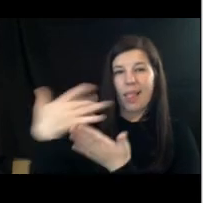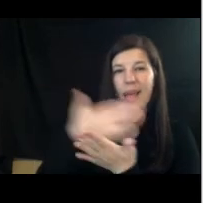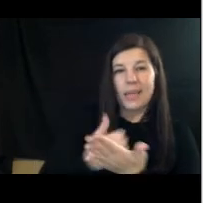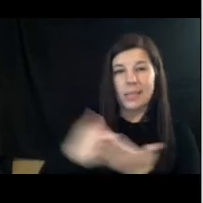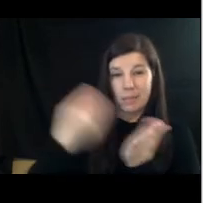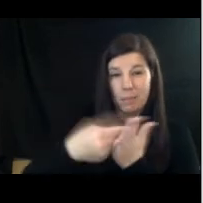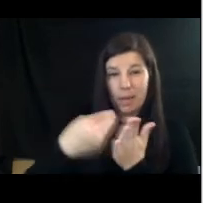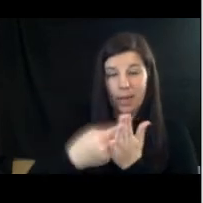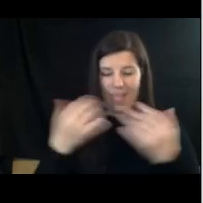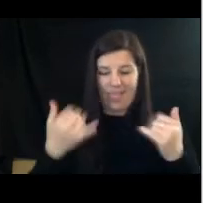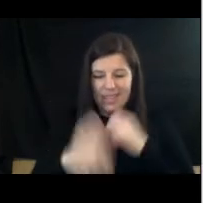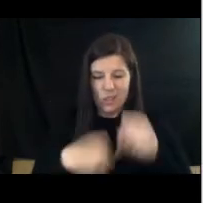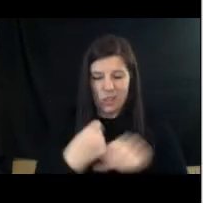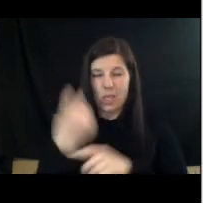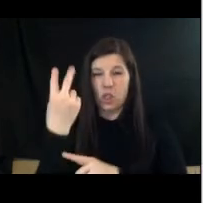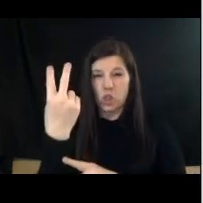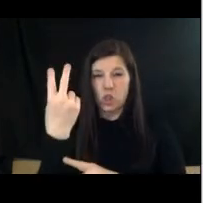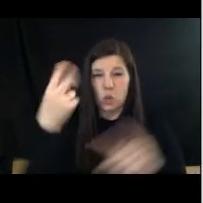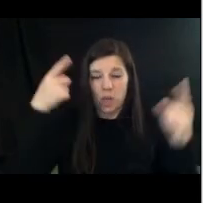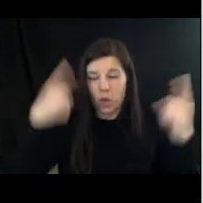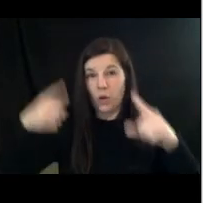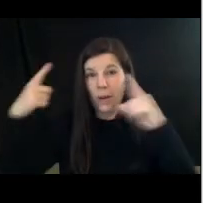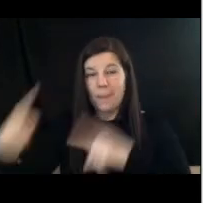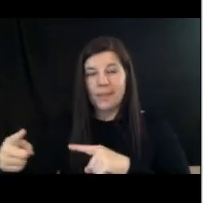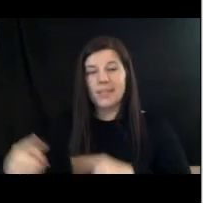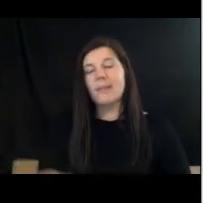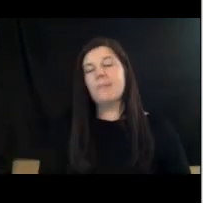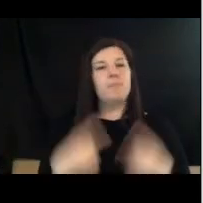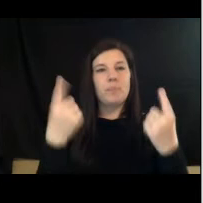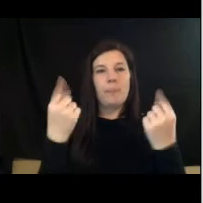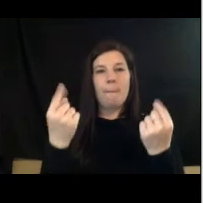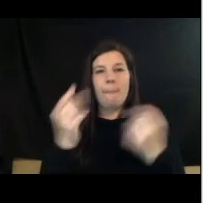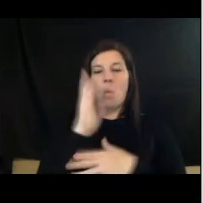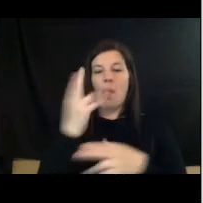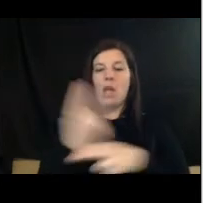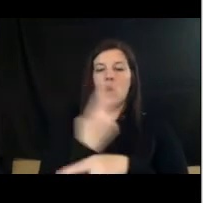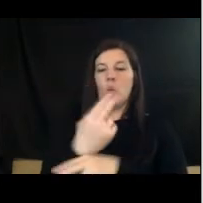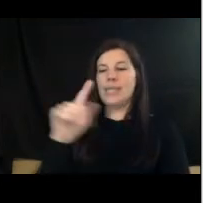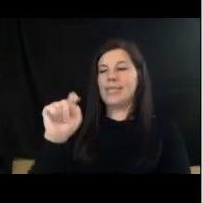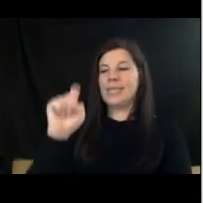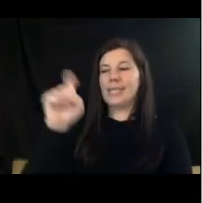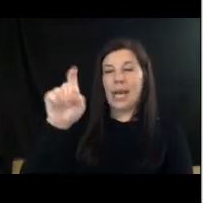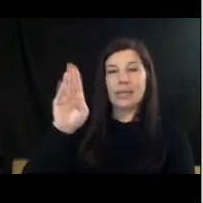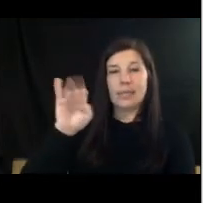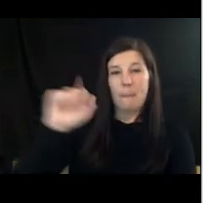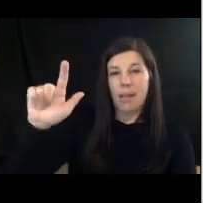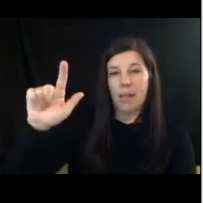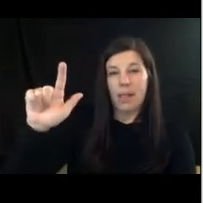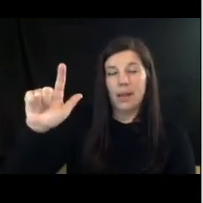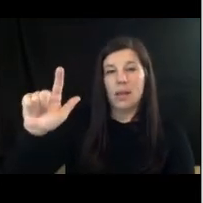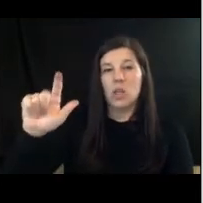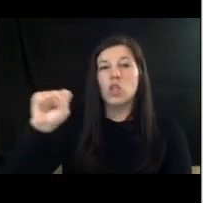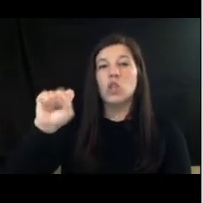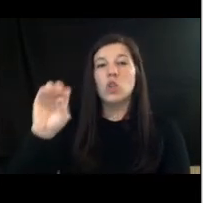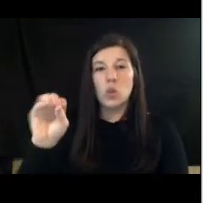what these two agreements do is facilitate the use of the tax bill so that the property the role can